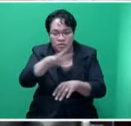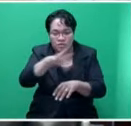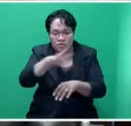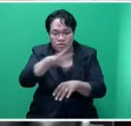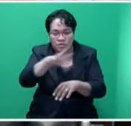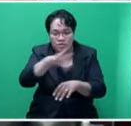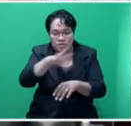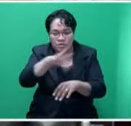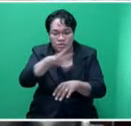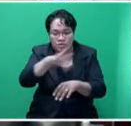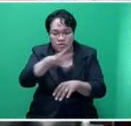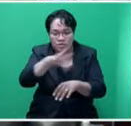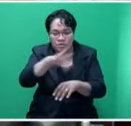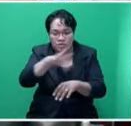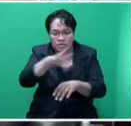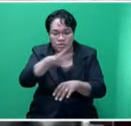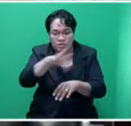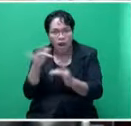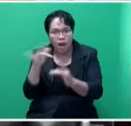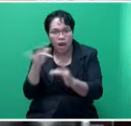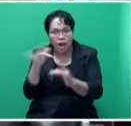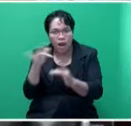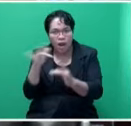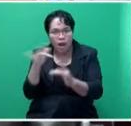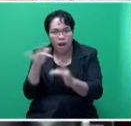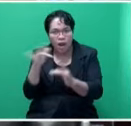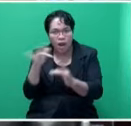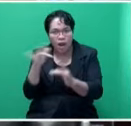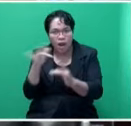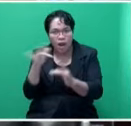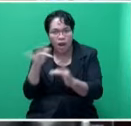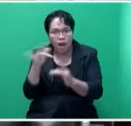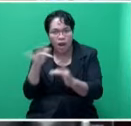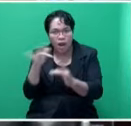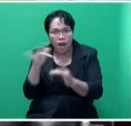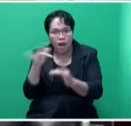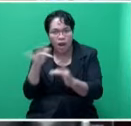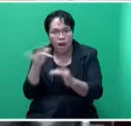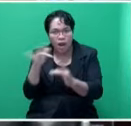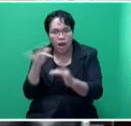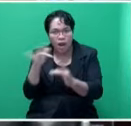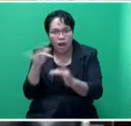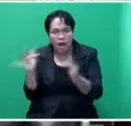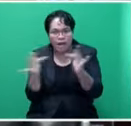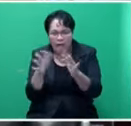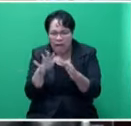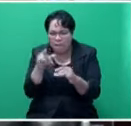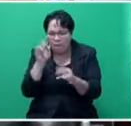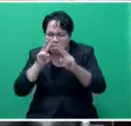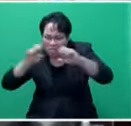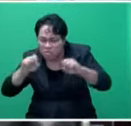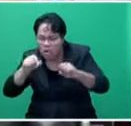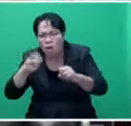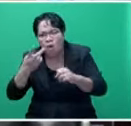to a particular area say in Lau that is not connected and there's maybe only 30 people